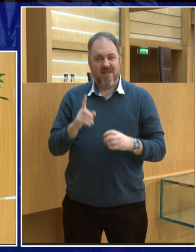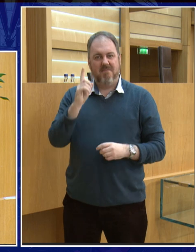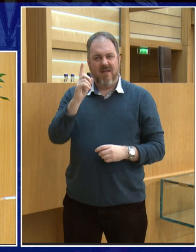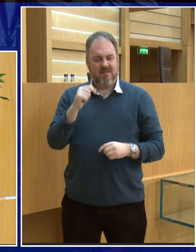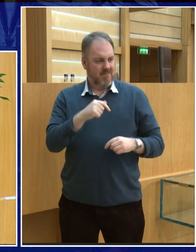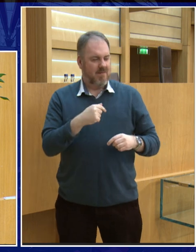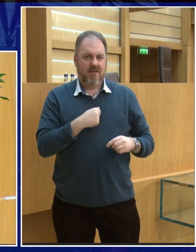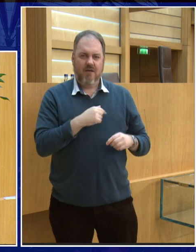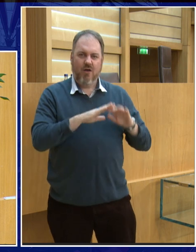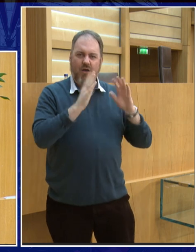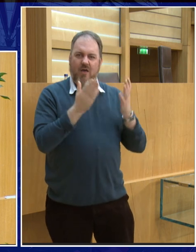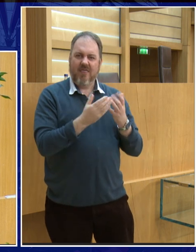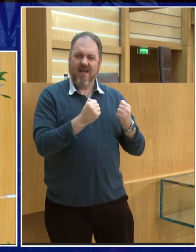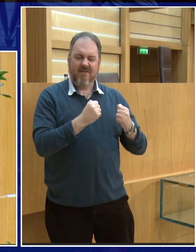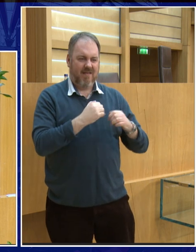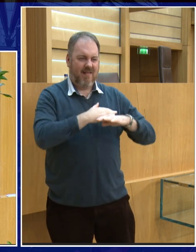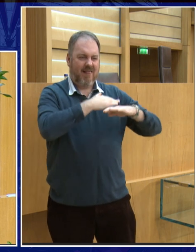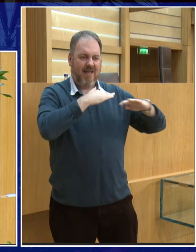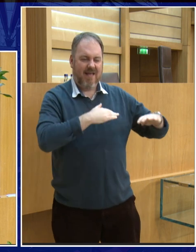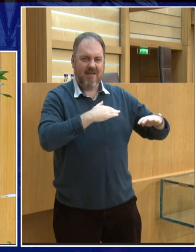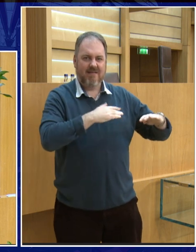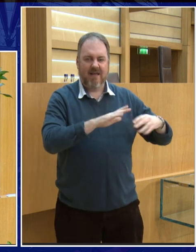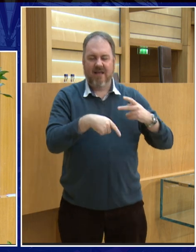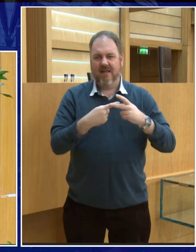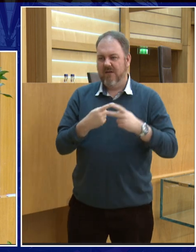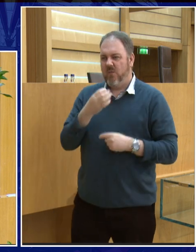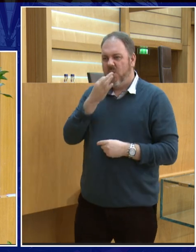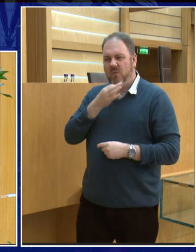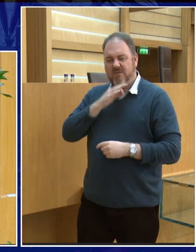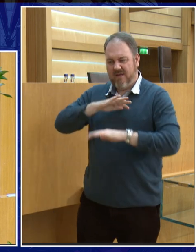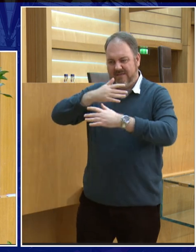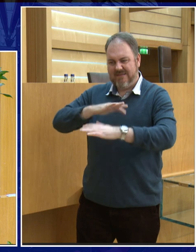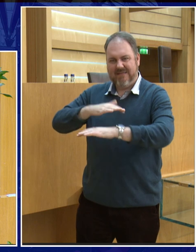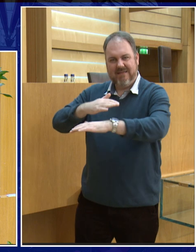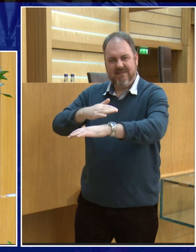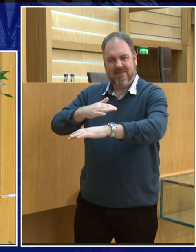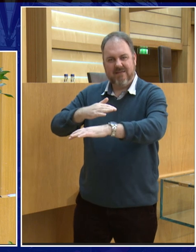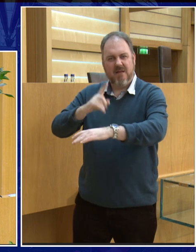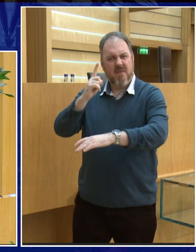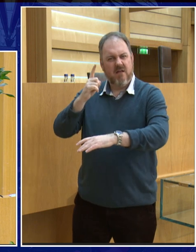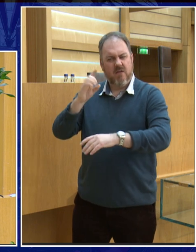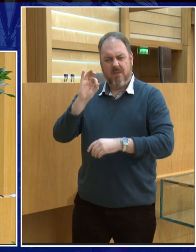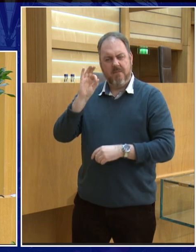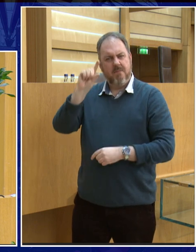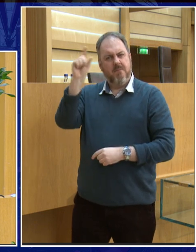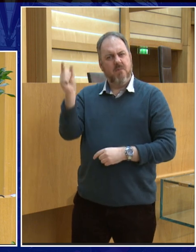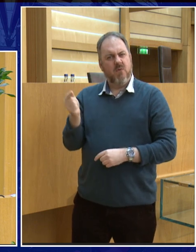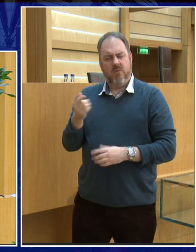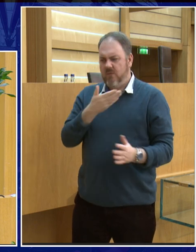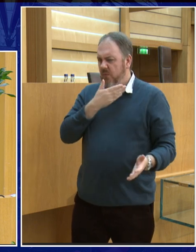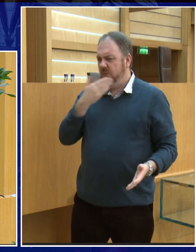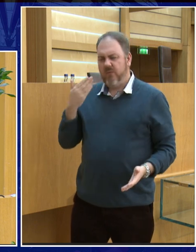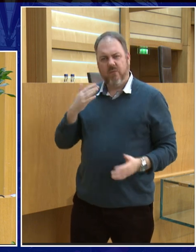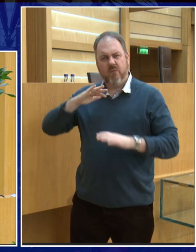oceans, you see land. But four-fifths of the Earth's surface is oceans. When you look at the moon, no oceans at all. Although,